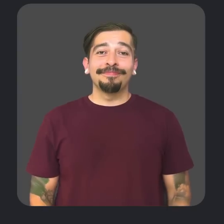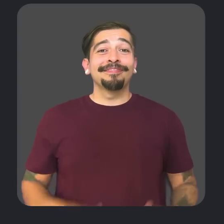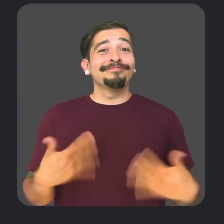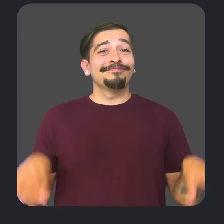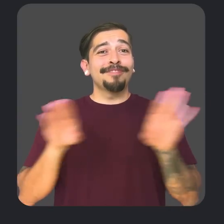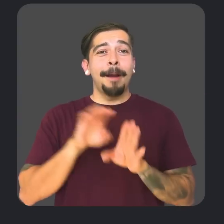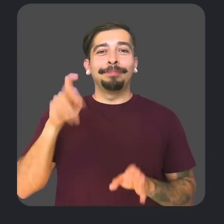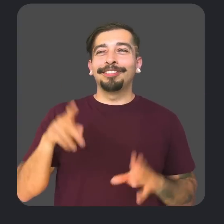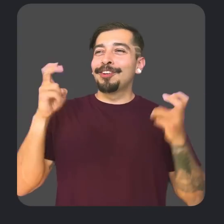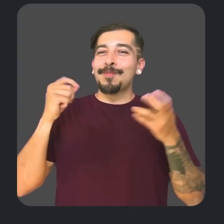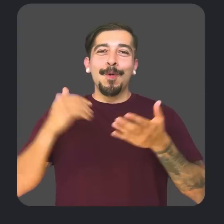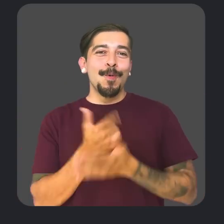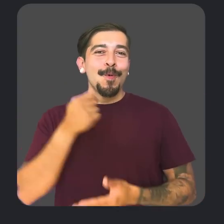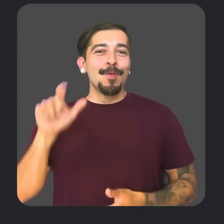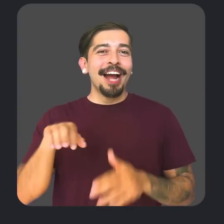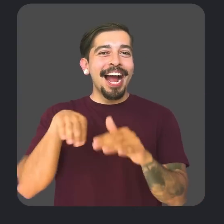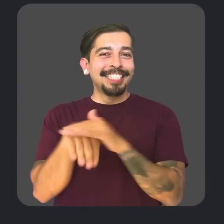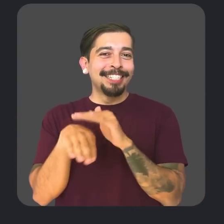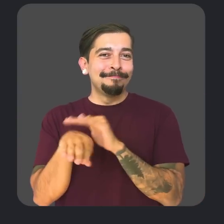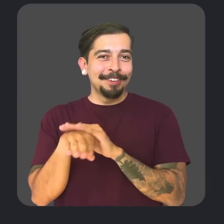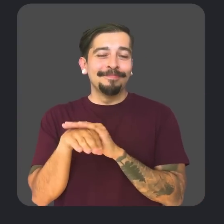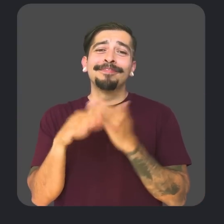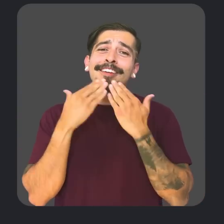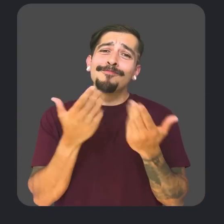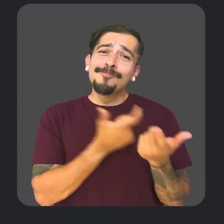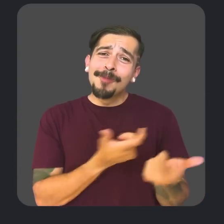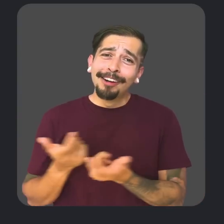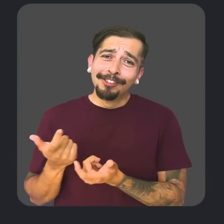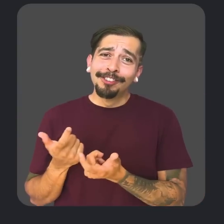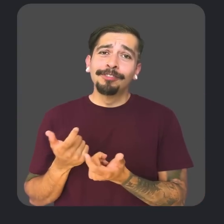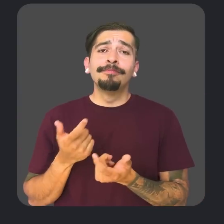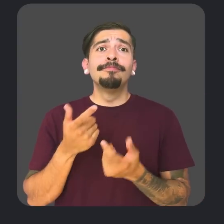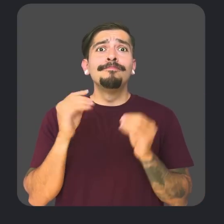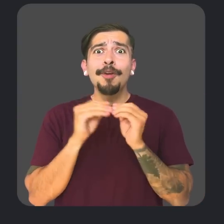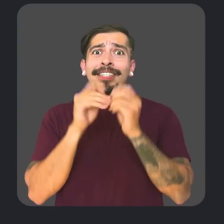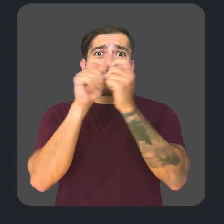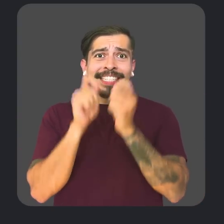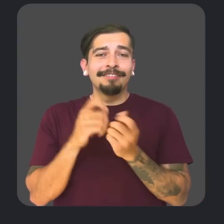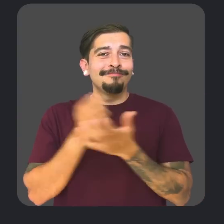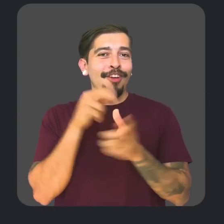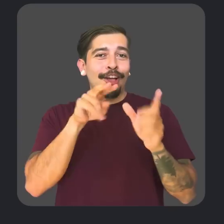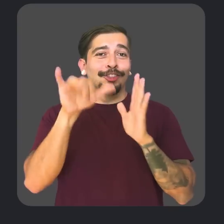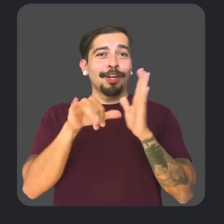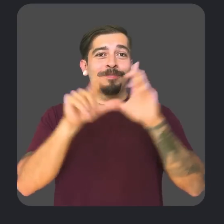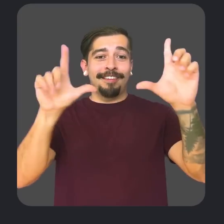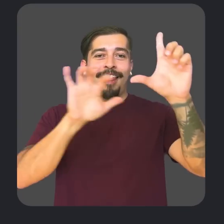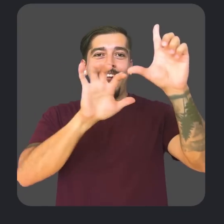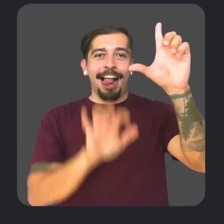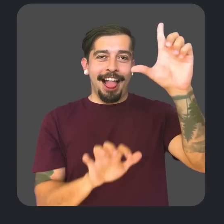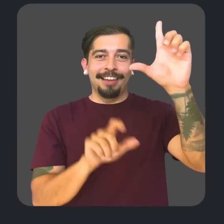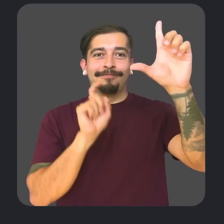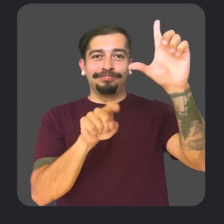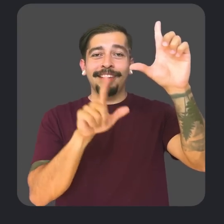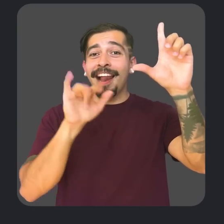That wraps up this episode of What's New in Google Accessibility. Thanks so much for tuning in. For more details, be sure to check out our YouTube video